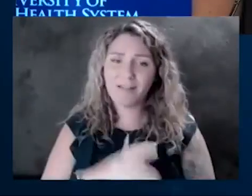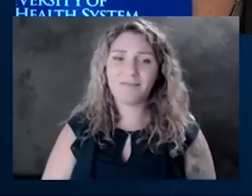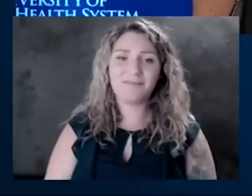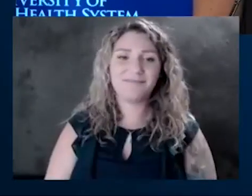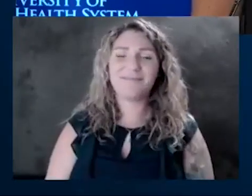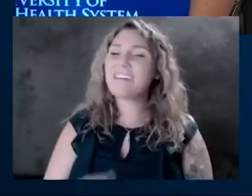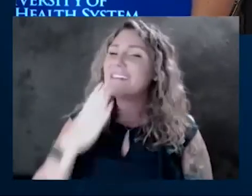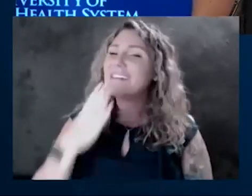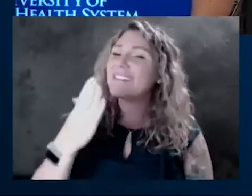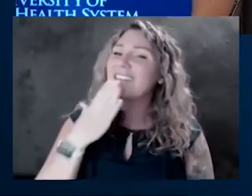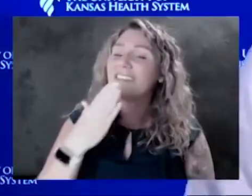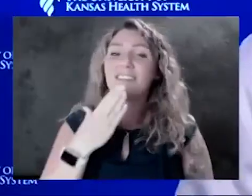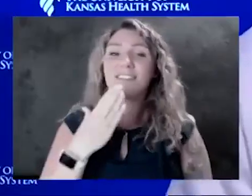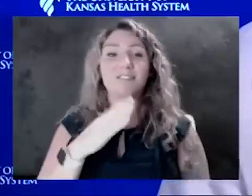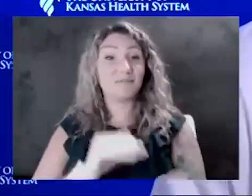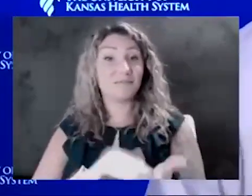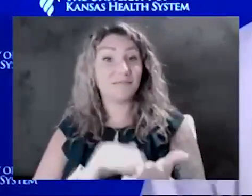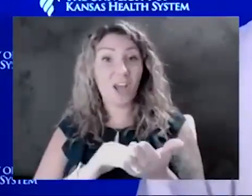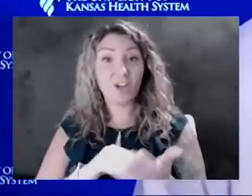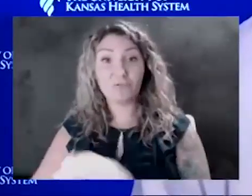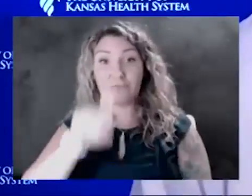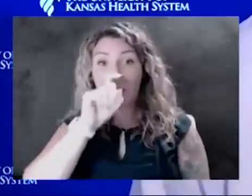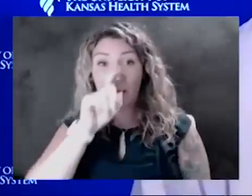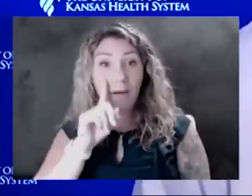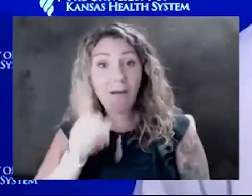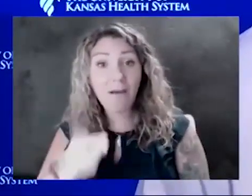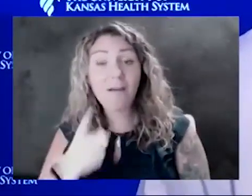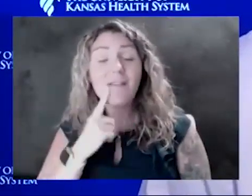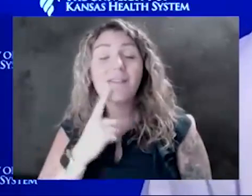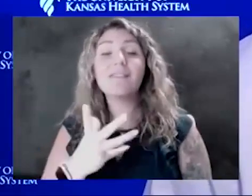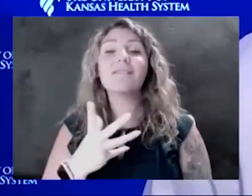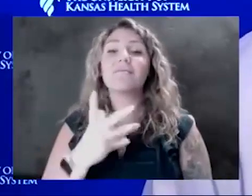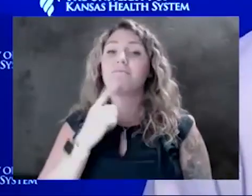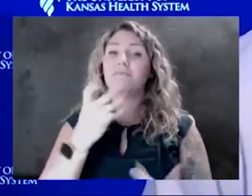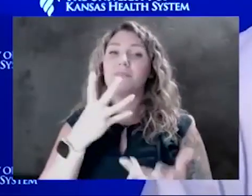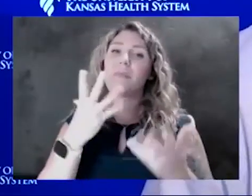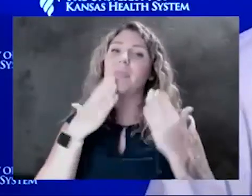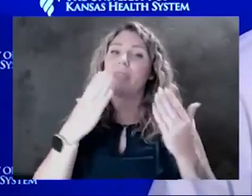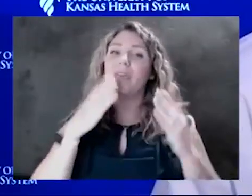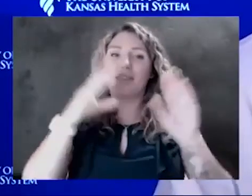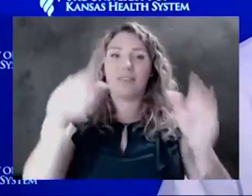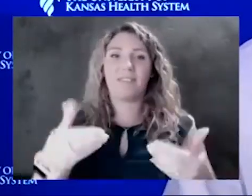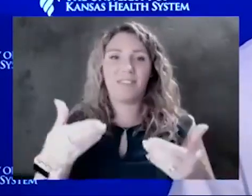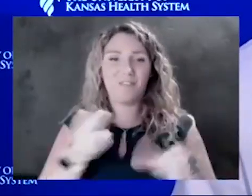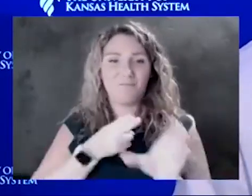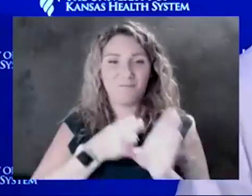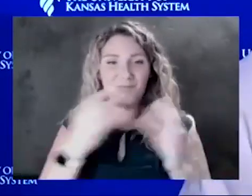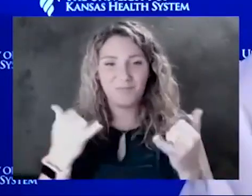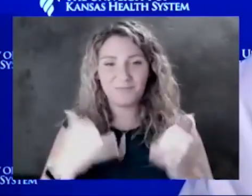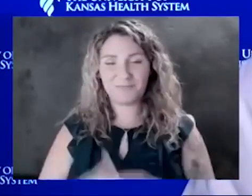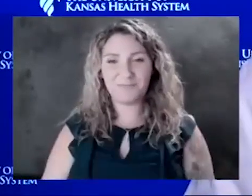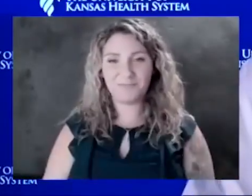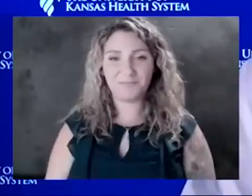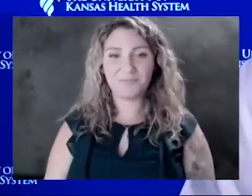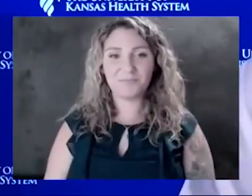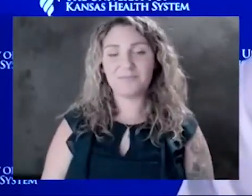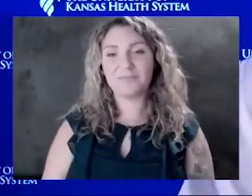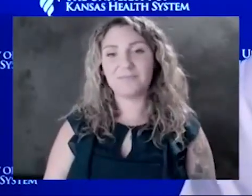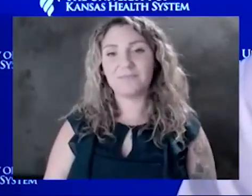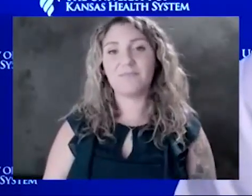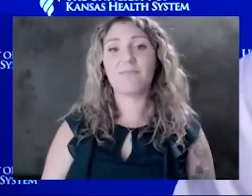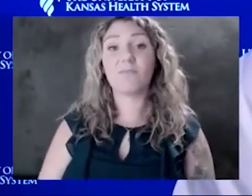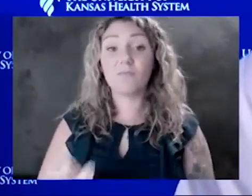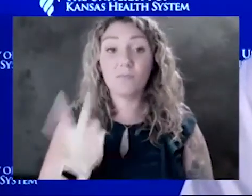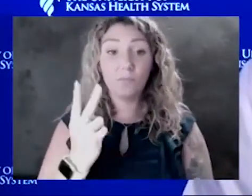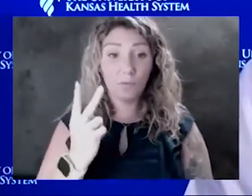Dr. Hawkinson. Yeah. You know, I want to thank our guests for being here today. Again, two people whose, you know,